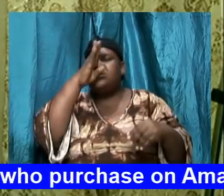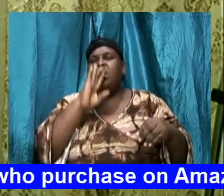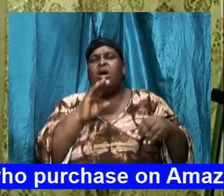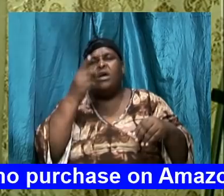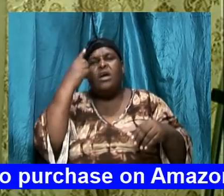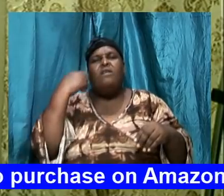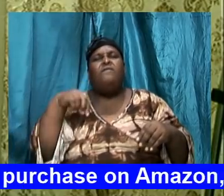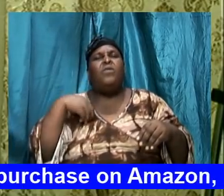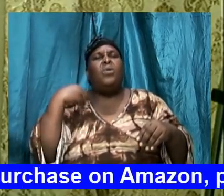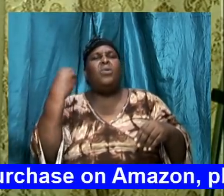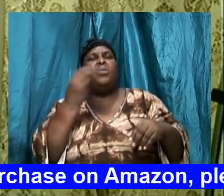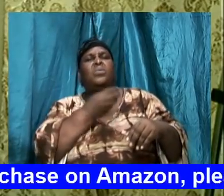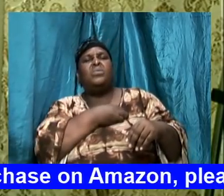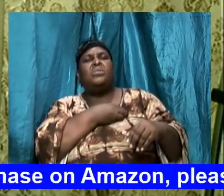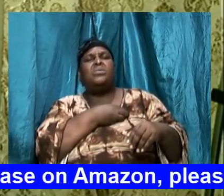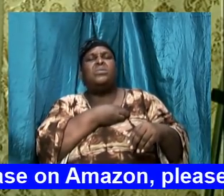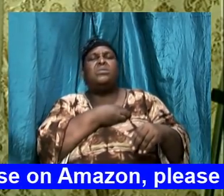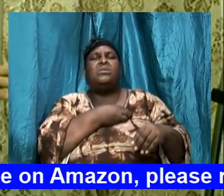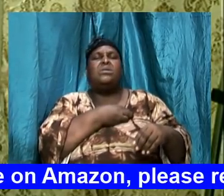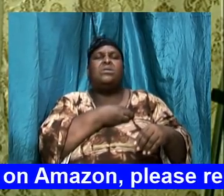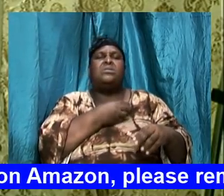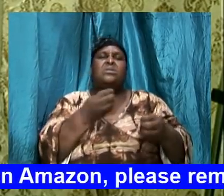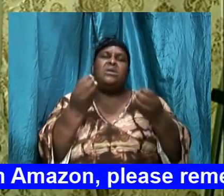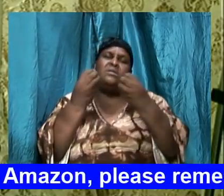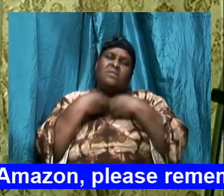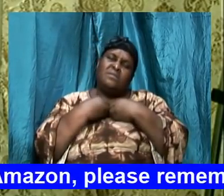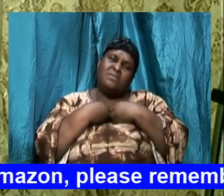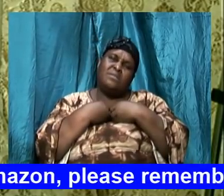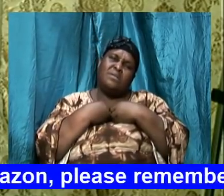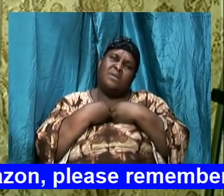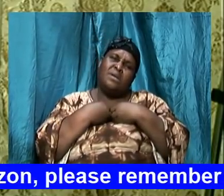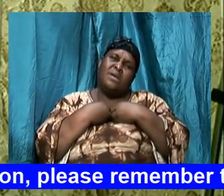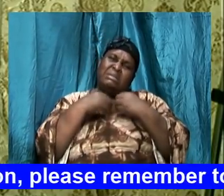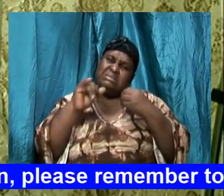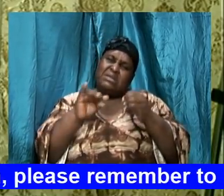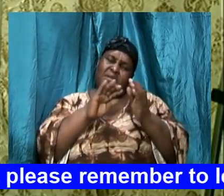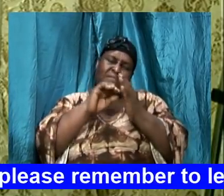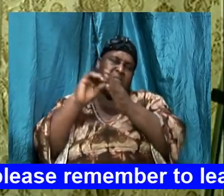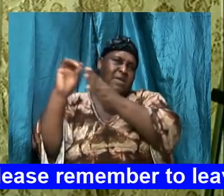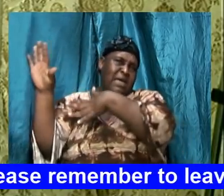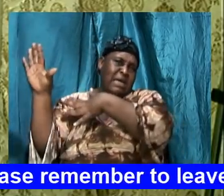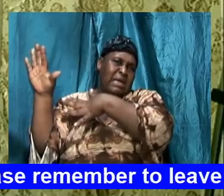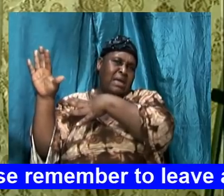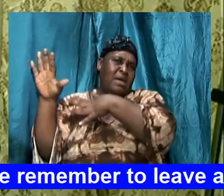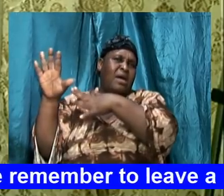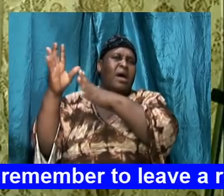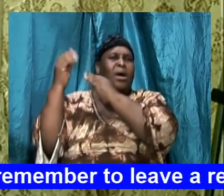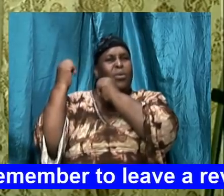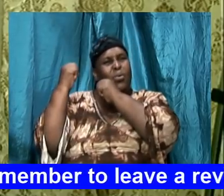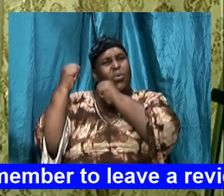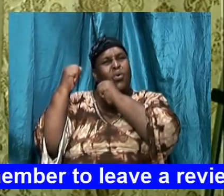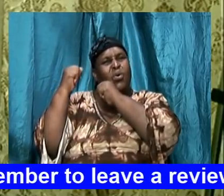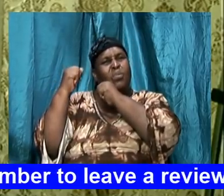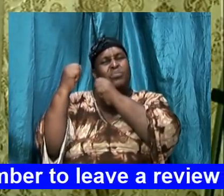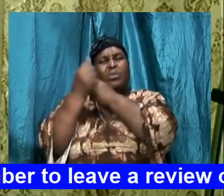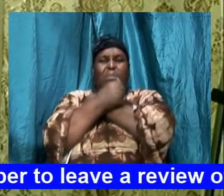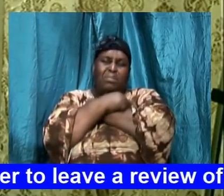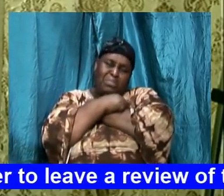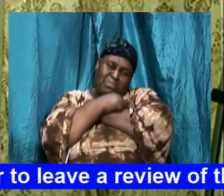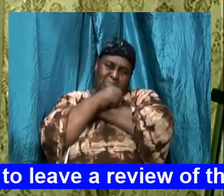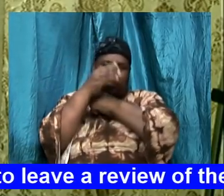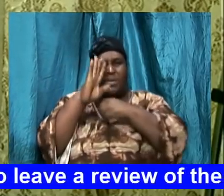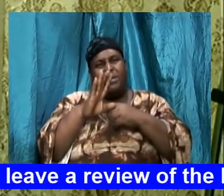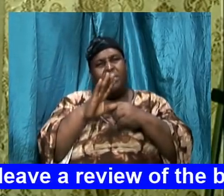and then we avoid it and still running hoping to embrace him we are not going to embrace him without the word